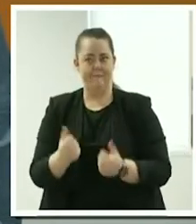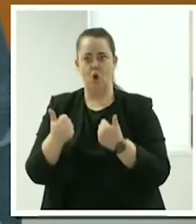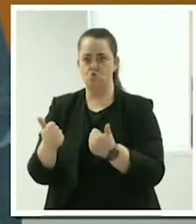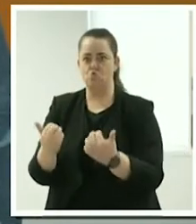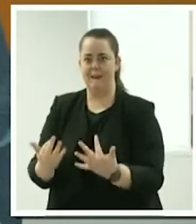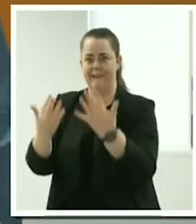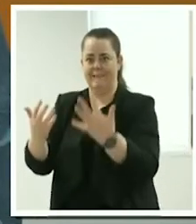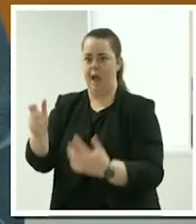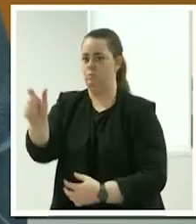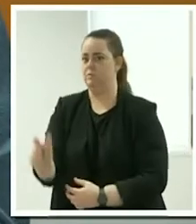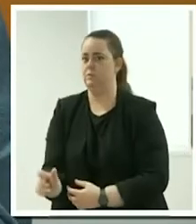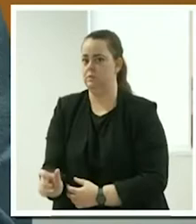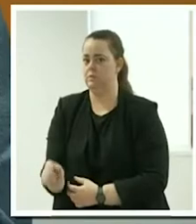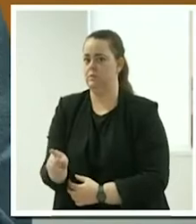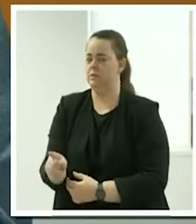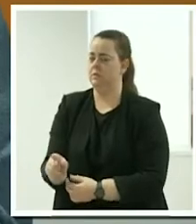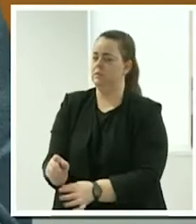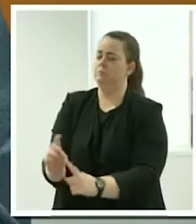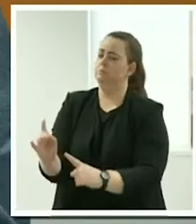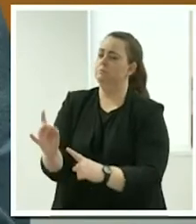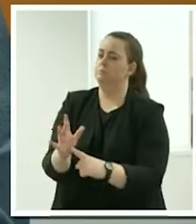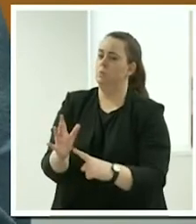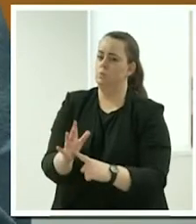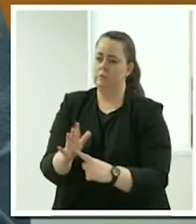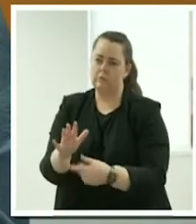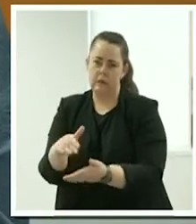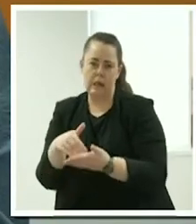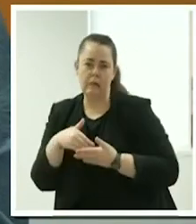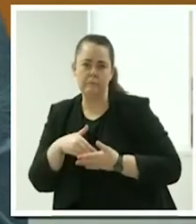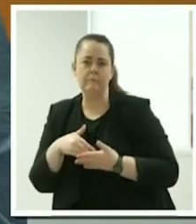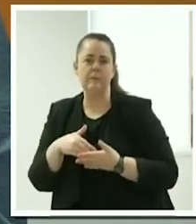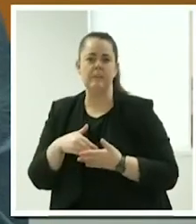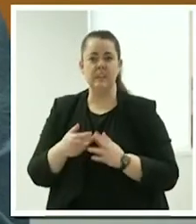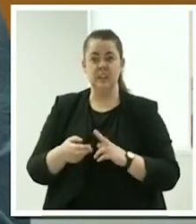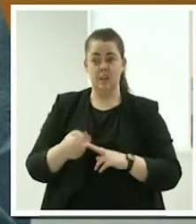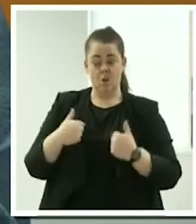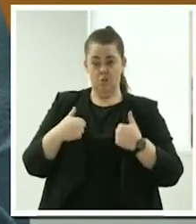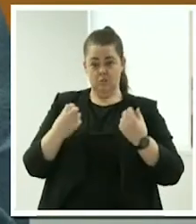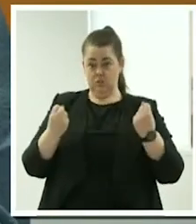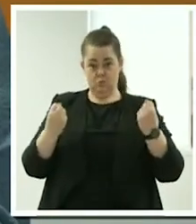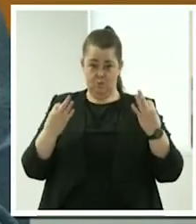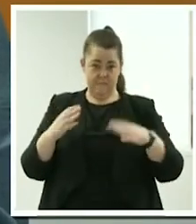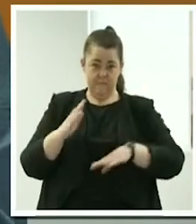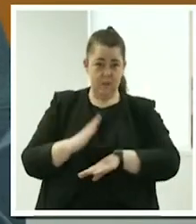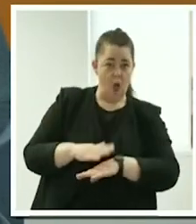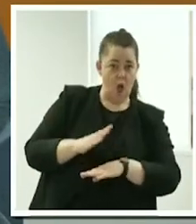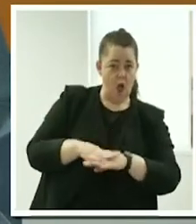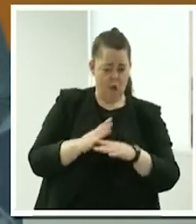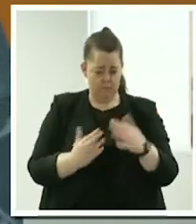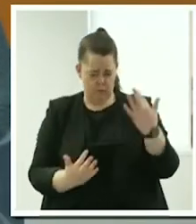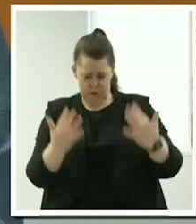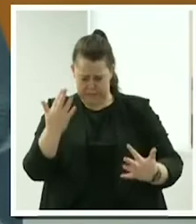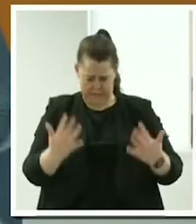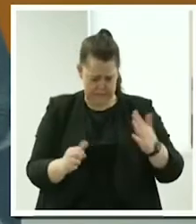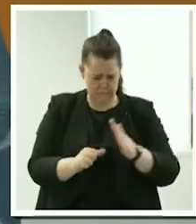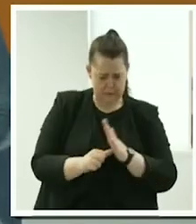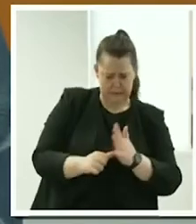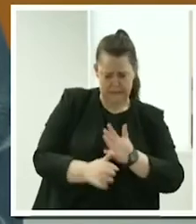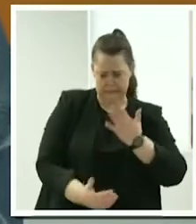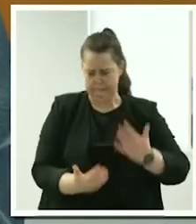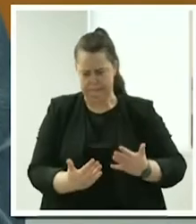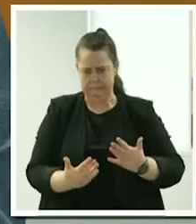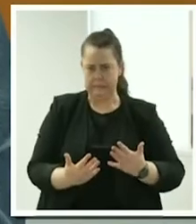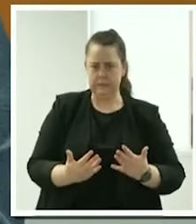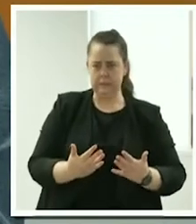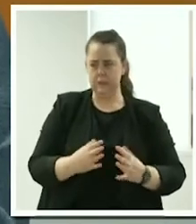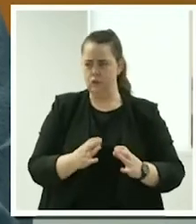really important, if you're like me and don't have the time and you're not too sure about those things.